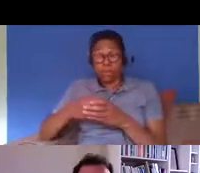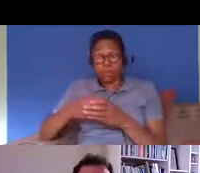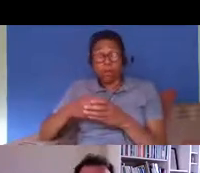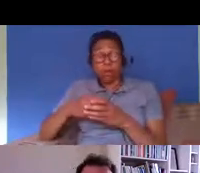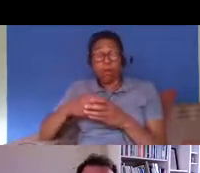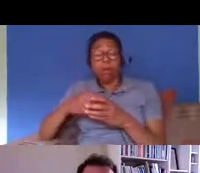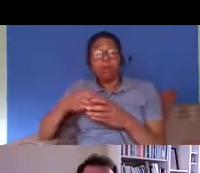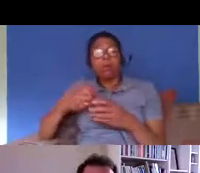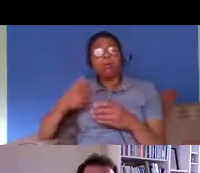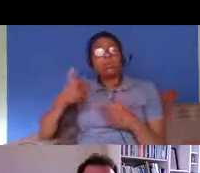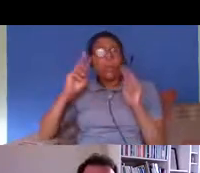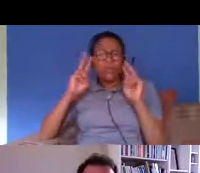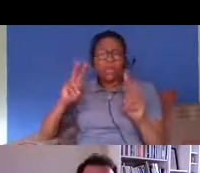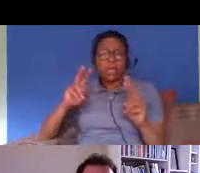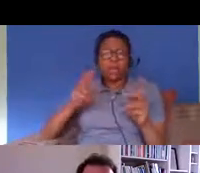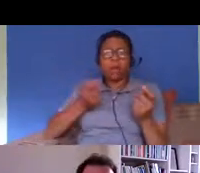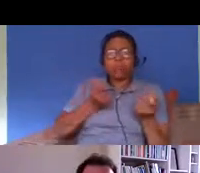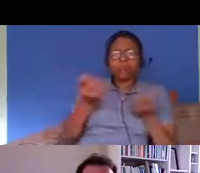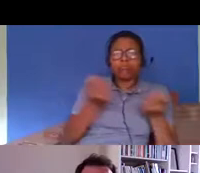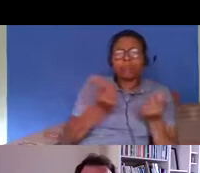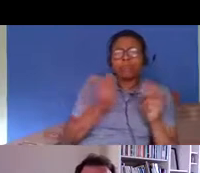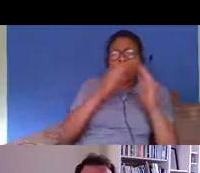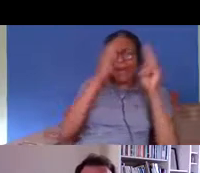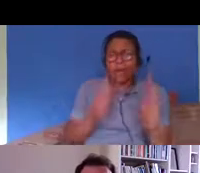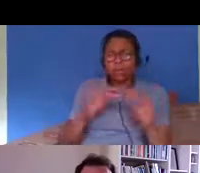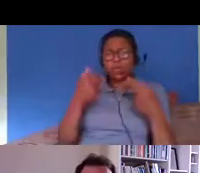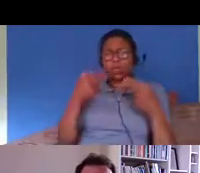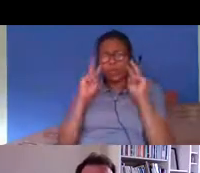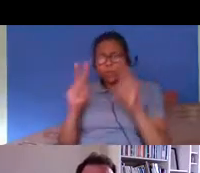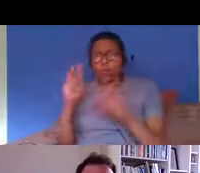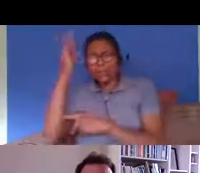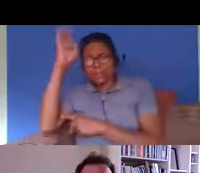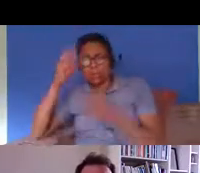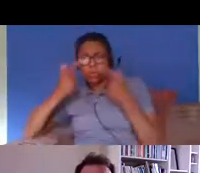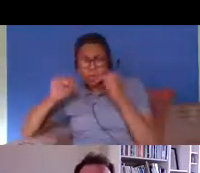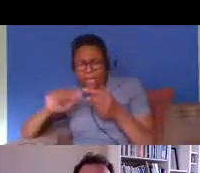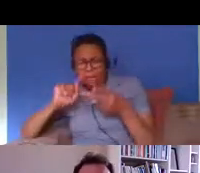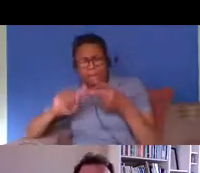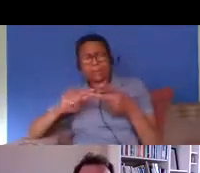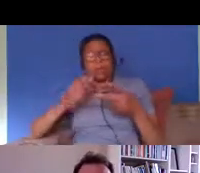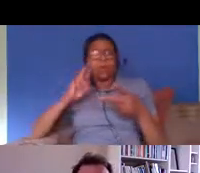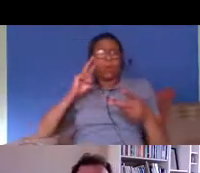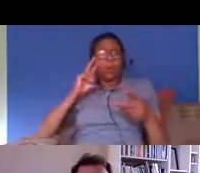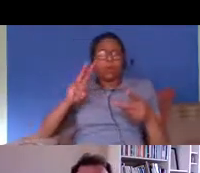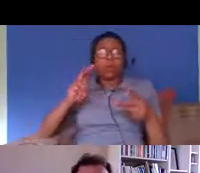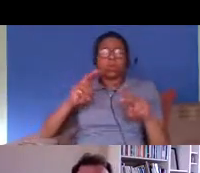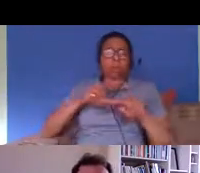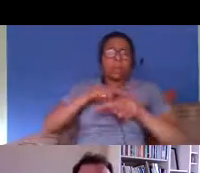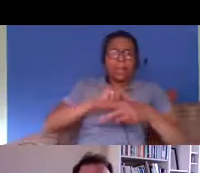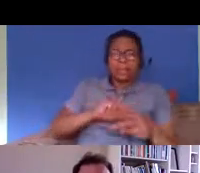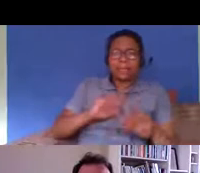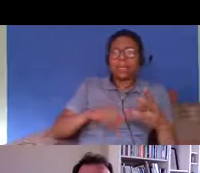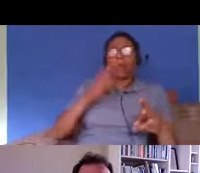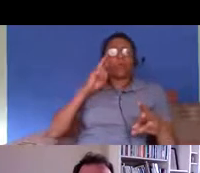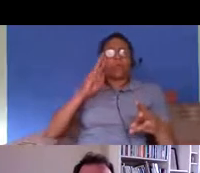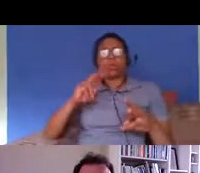employers and landlords for example we've looked at public authority checks where non people who are associated with government at some